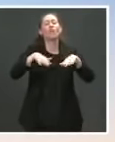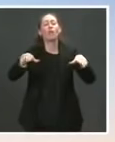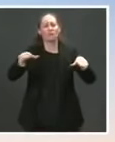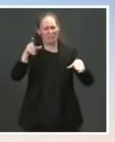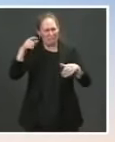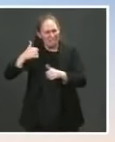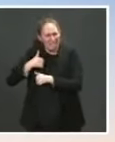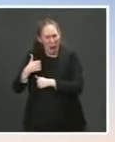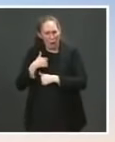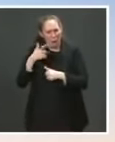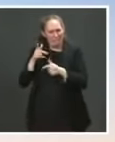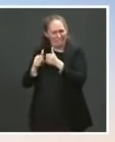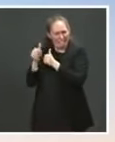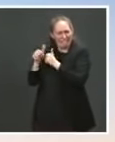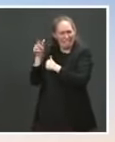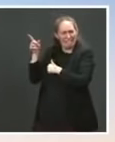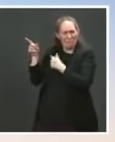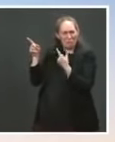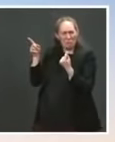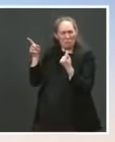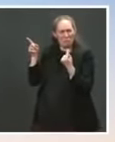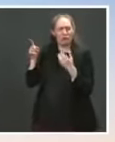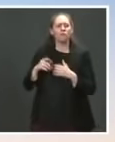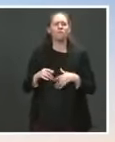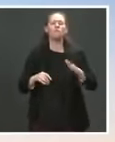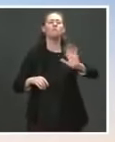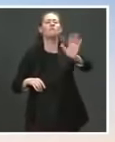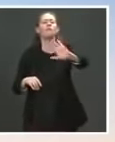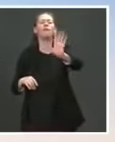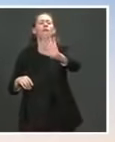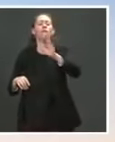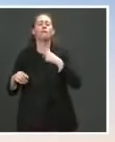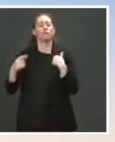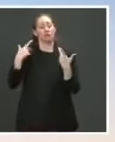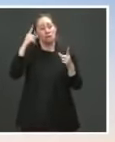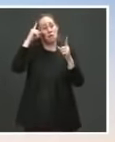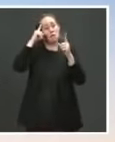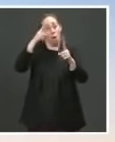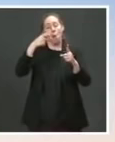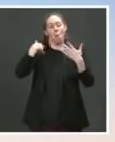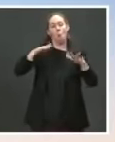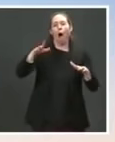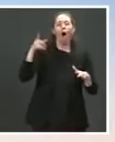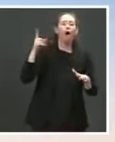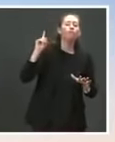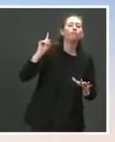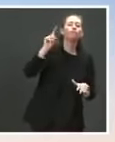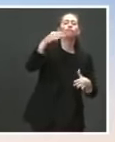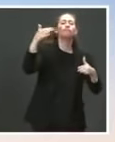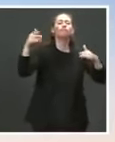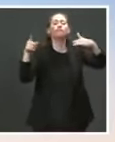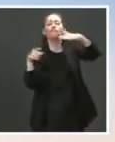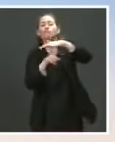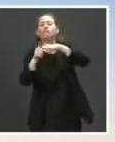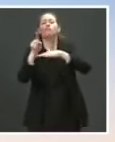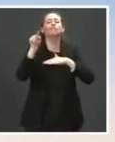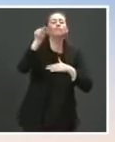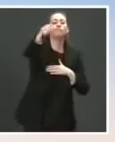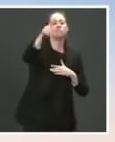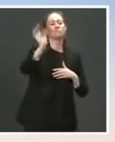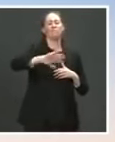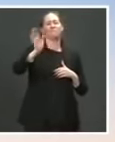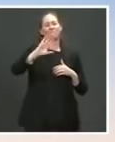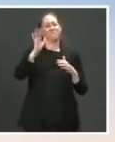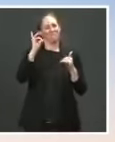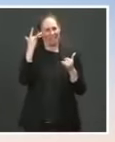the journey. And so that's why our discussions with these countries involved increasing law enforcement capacity at the